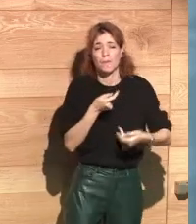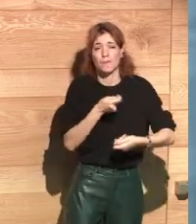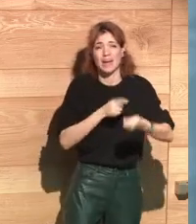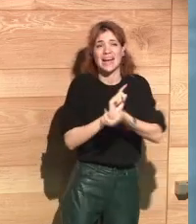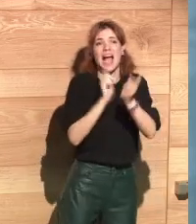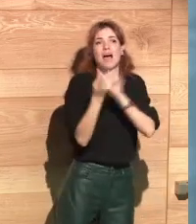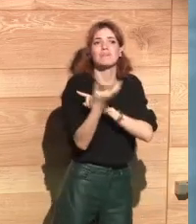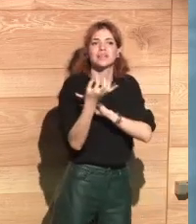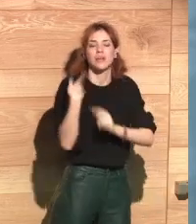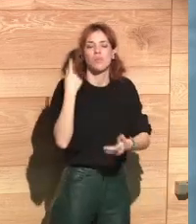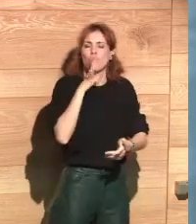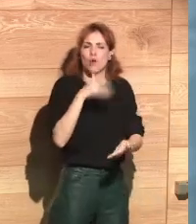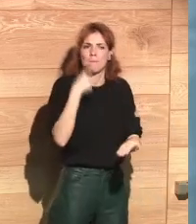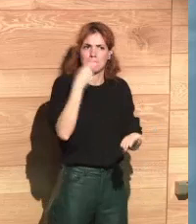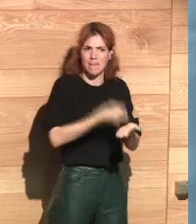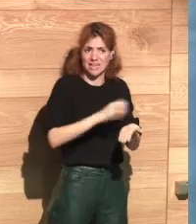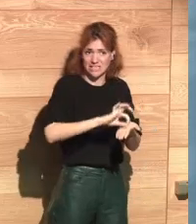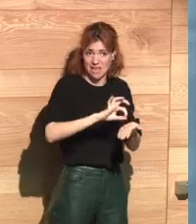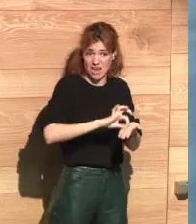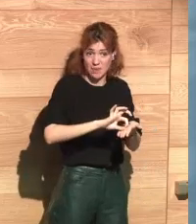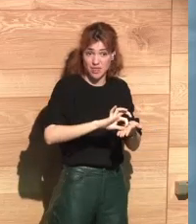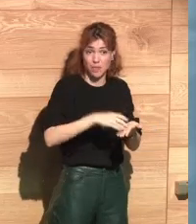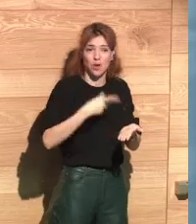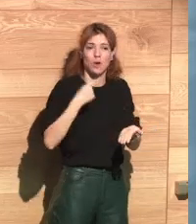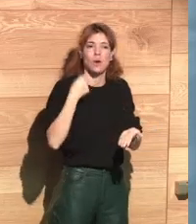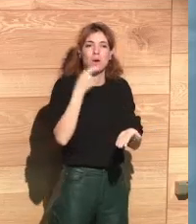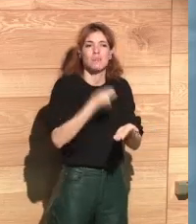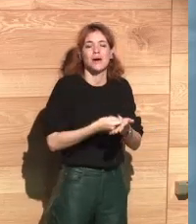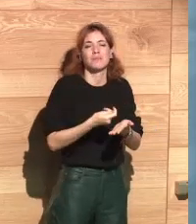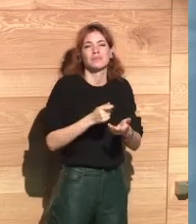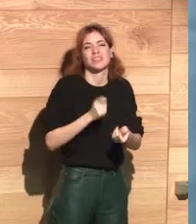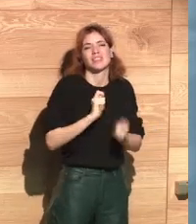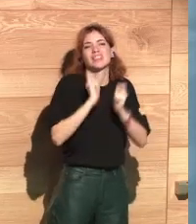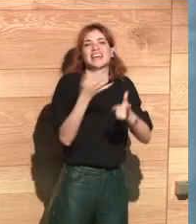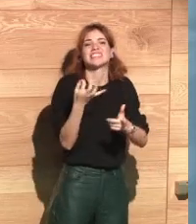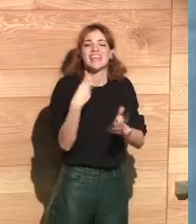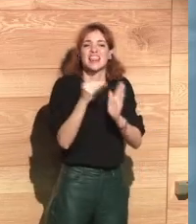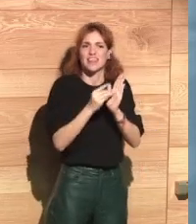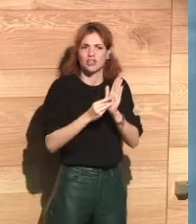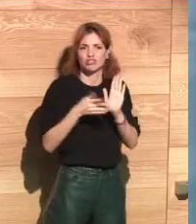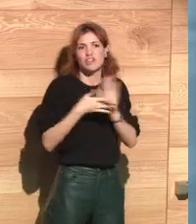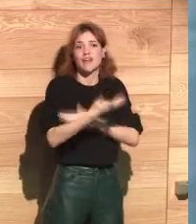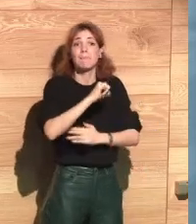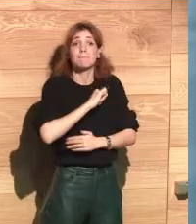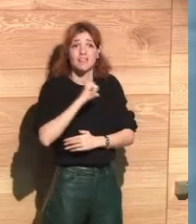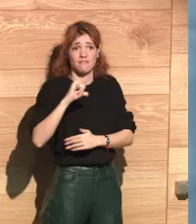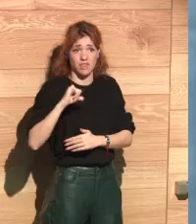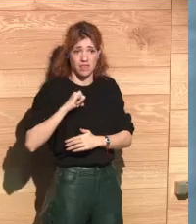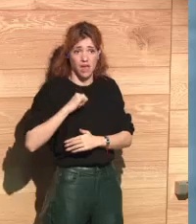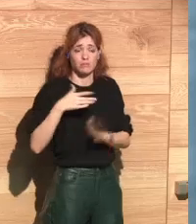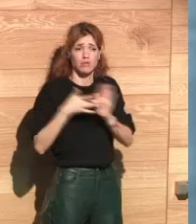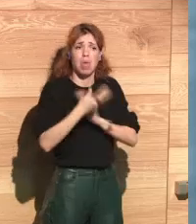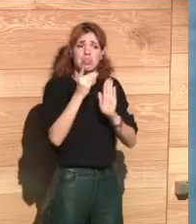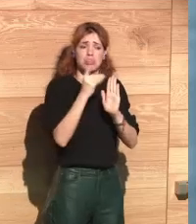when the citizen is paying for a certain service, they also lose their